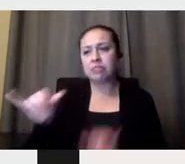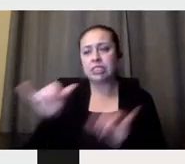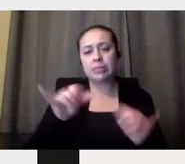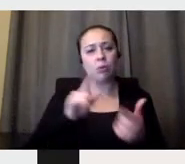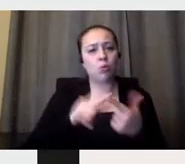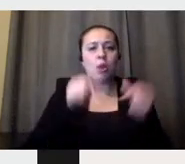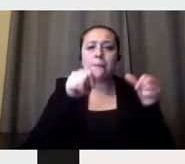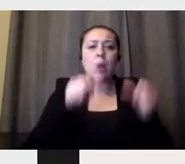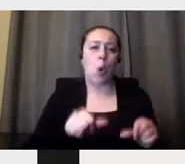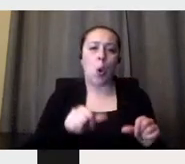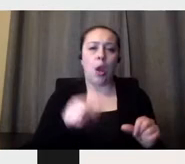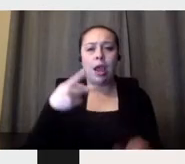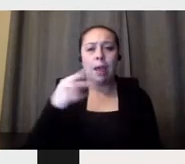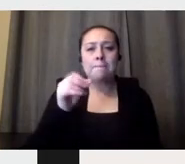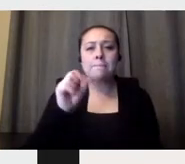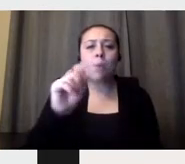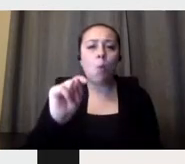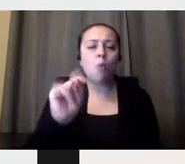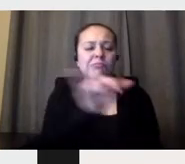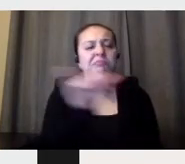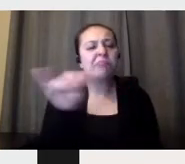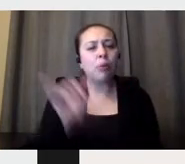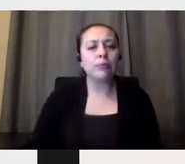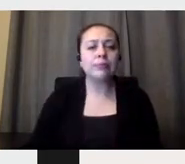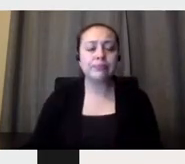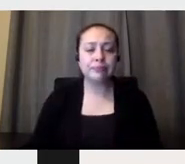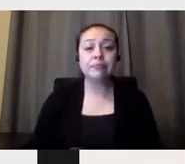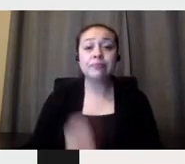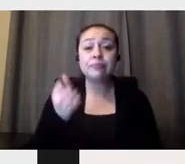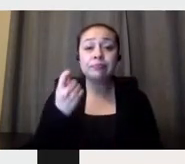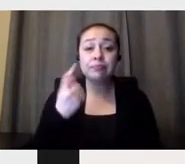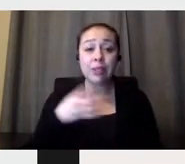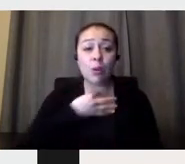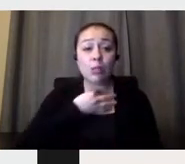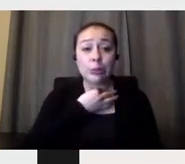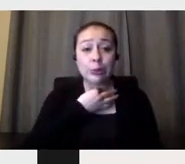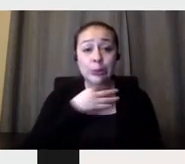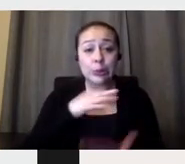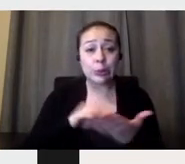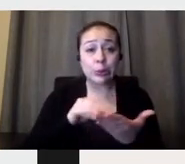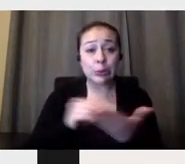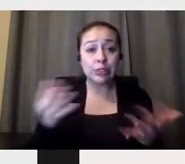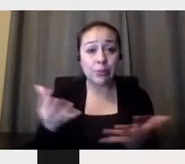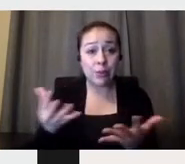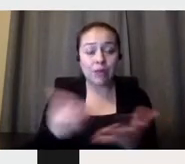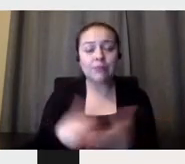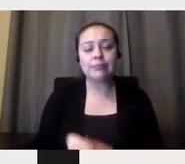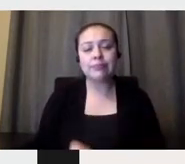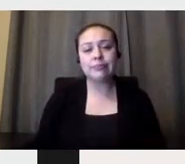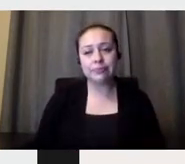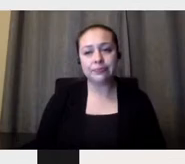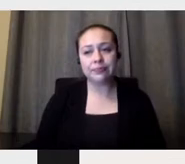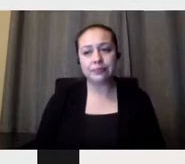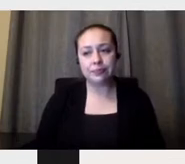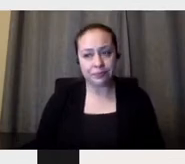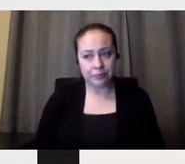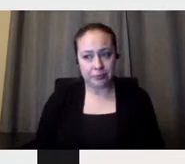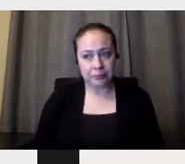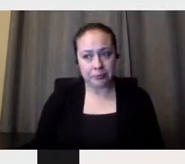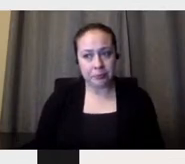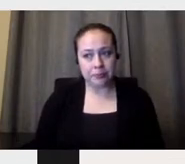one of the things that I was curious to learn is if it's possible to find